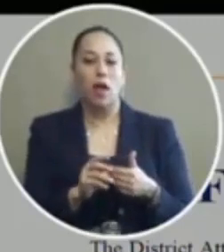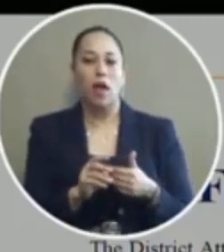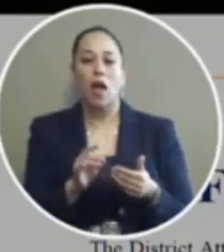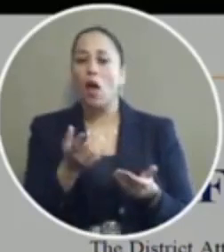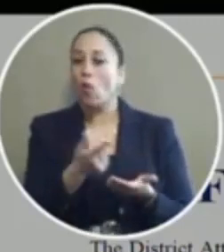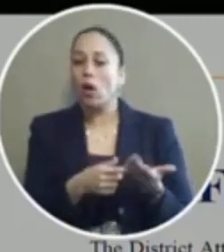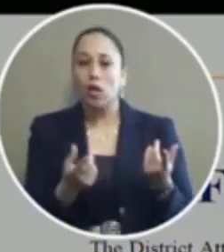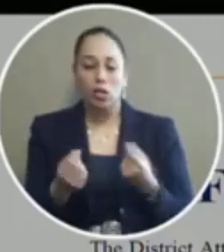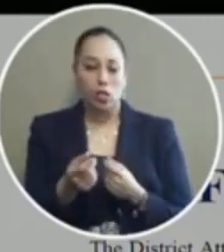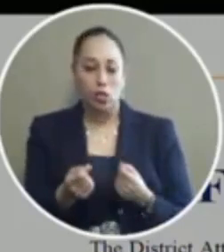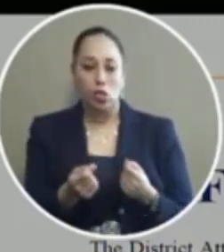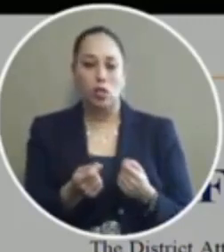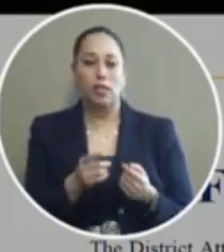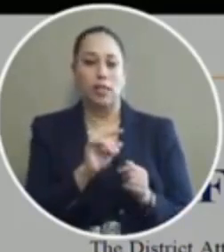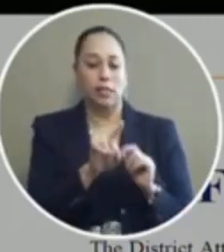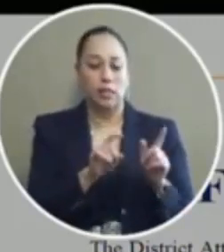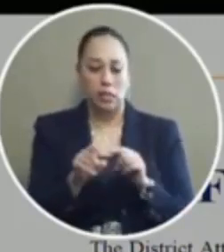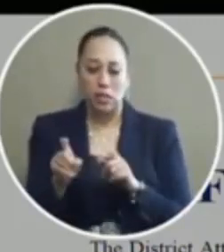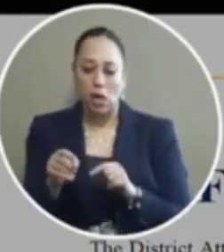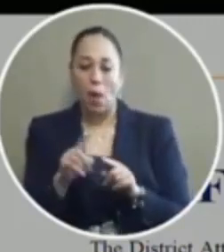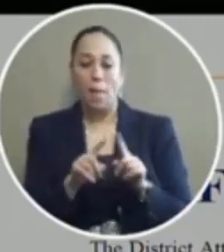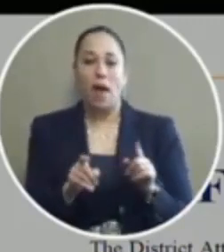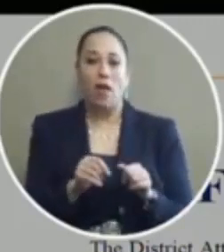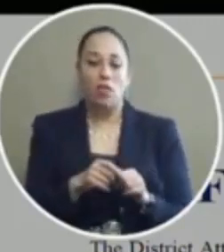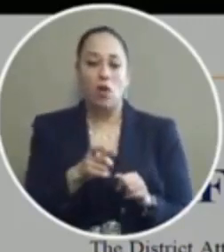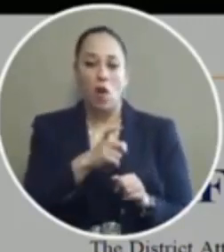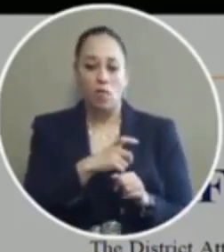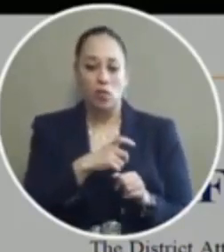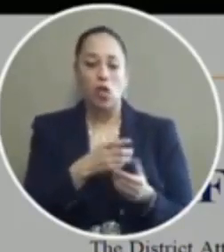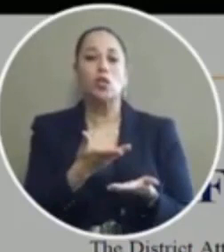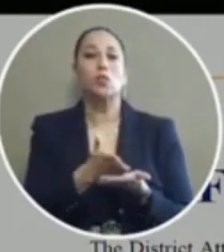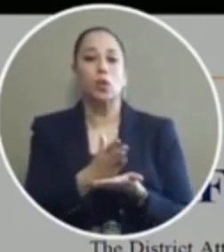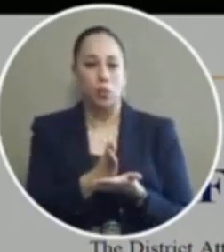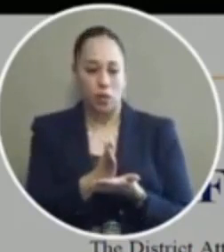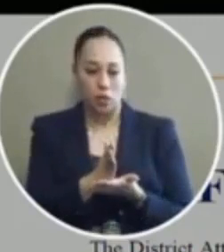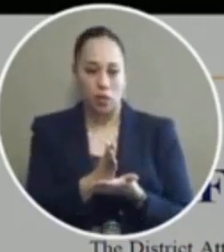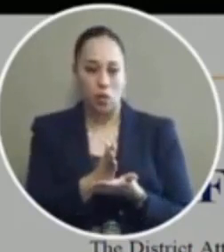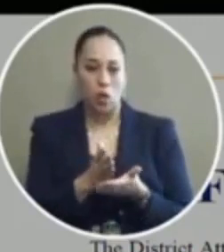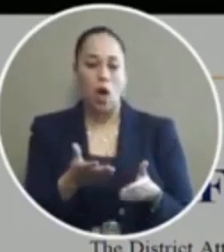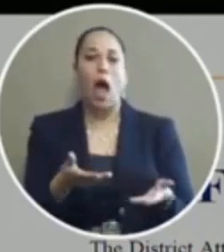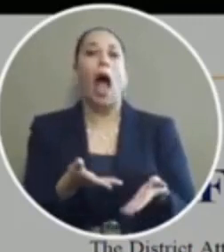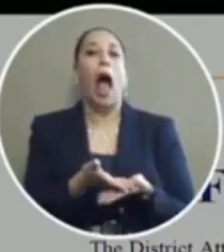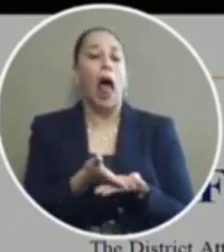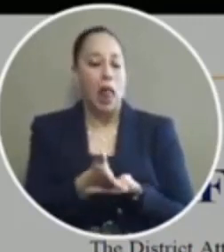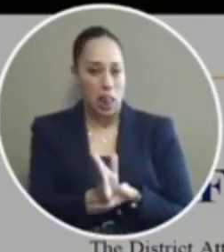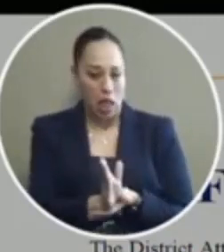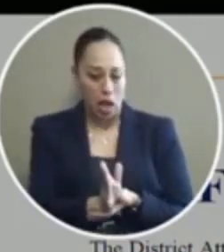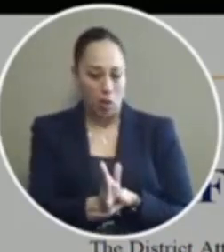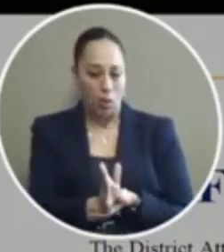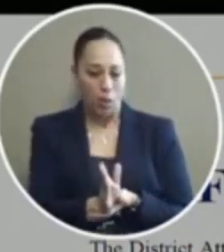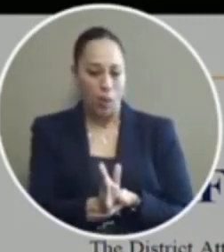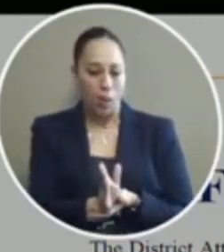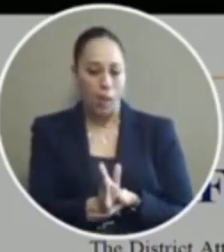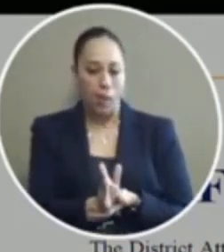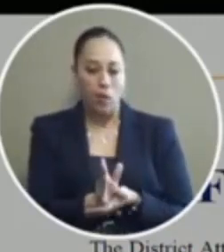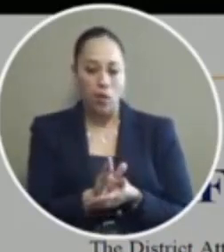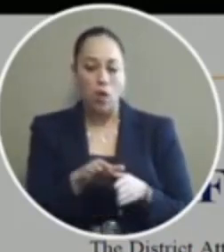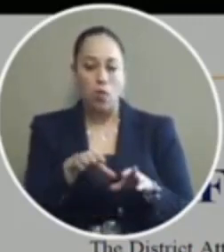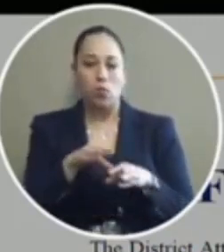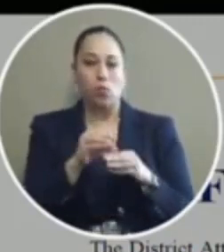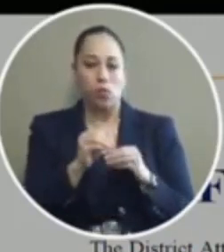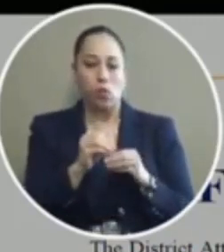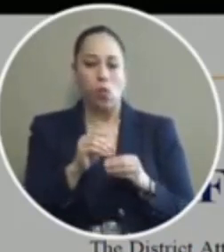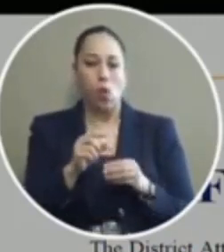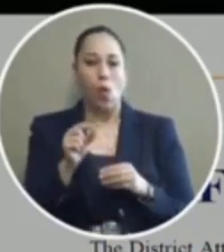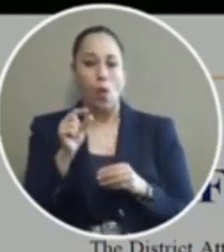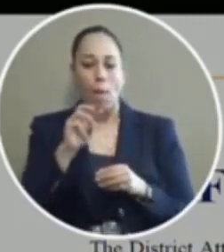is it's the officer's discretion but the officer is permitted to allow the the possession of marijuana case